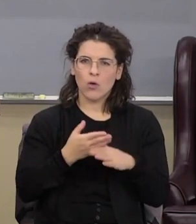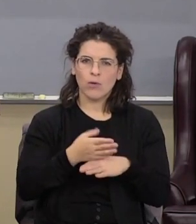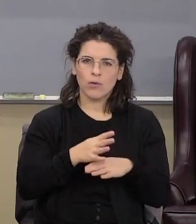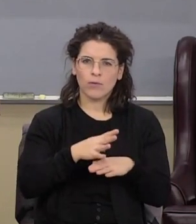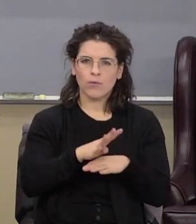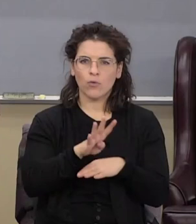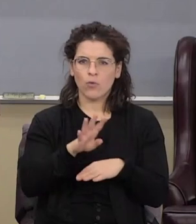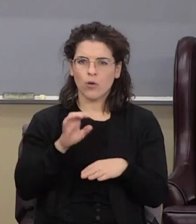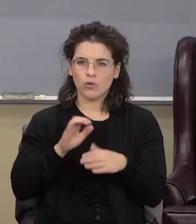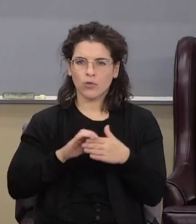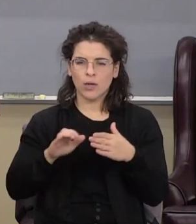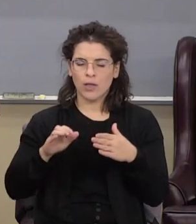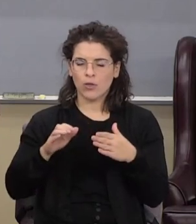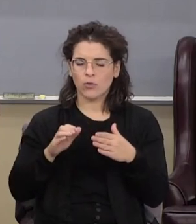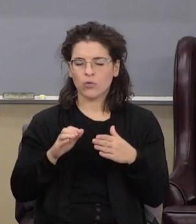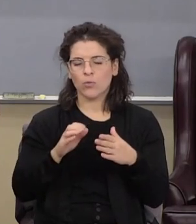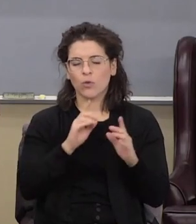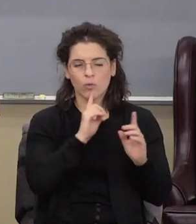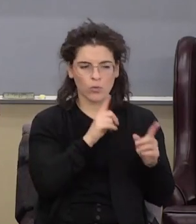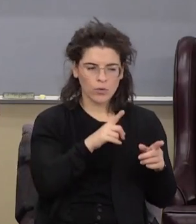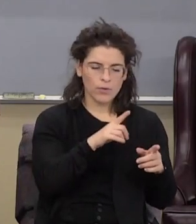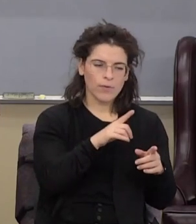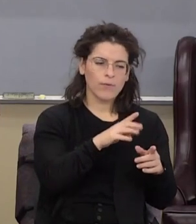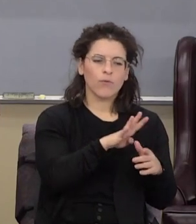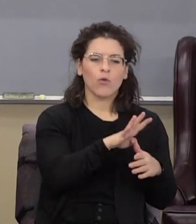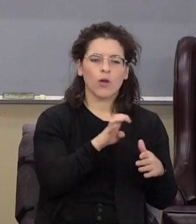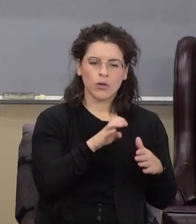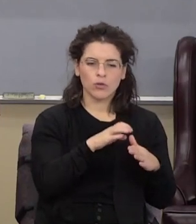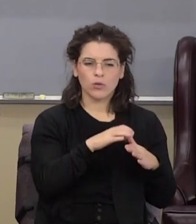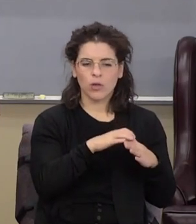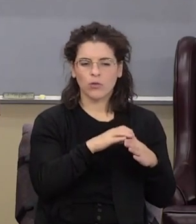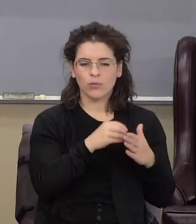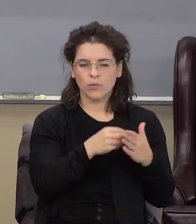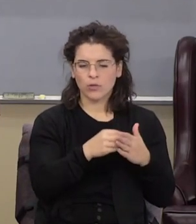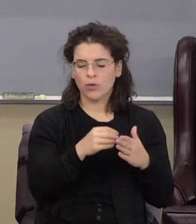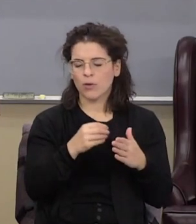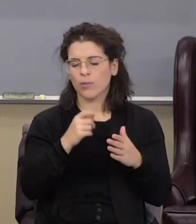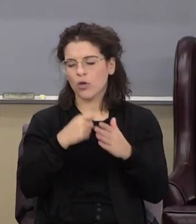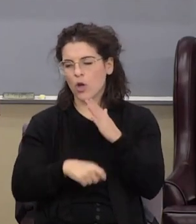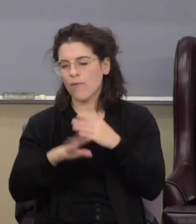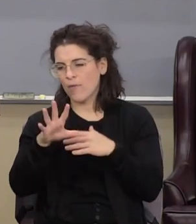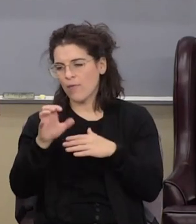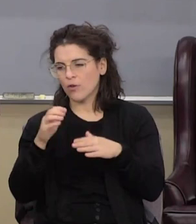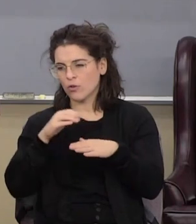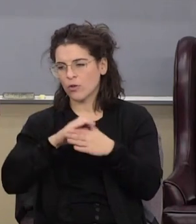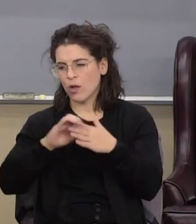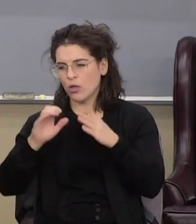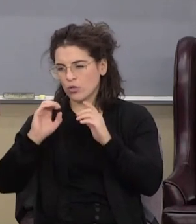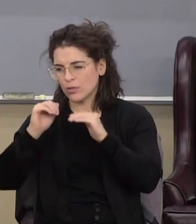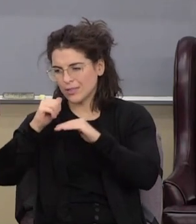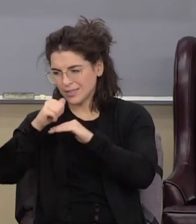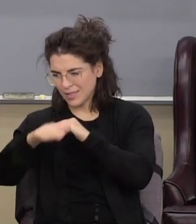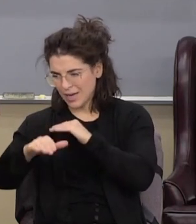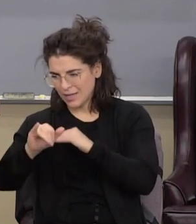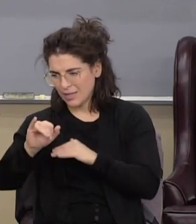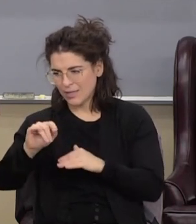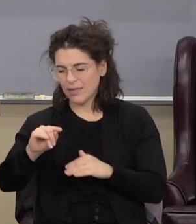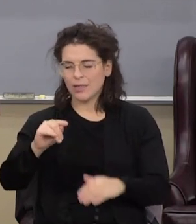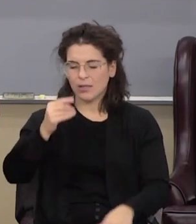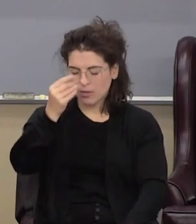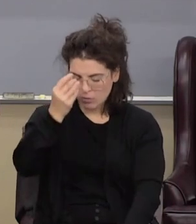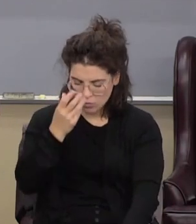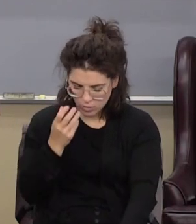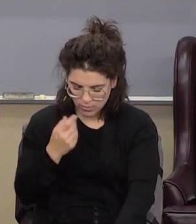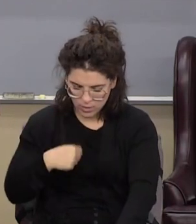$400 just to ship. No, he ordered, it was $400 of material, it's going to cost $500 to ship it. And I told him that